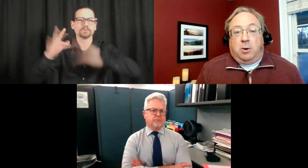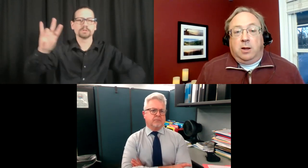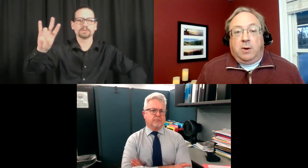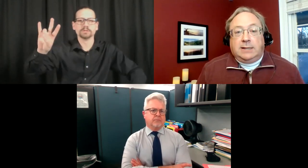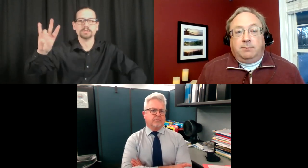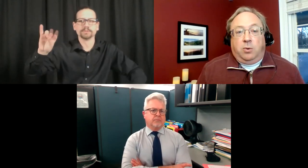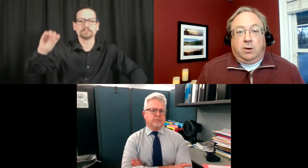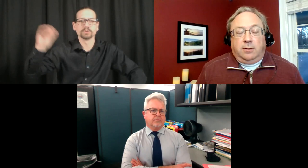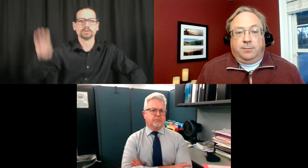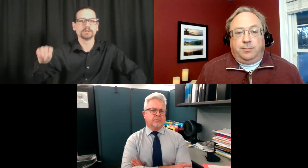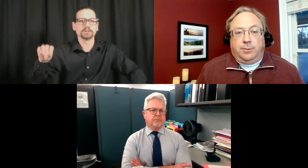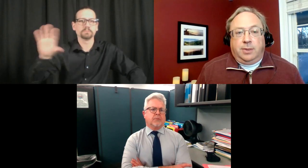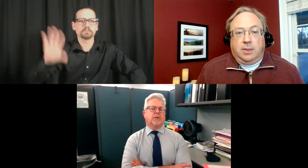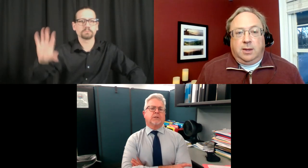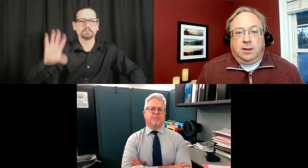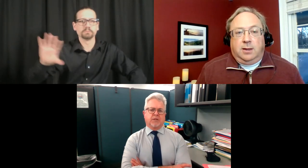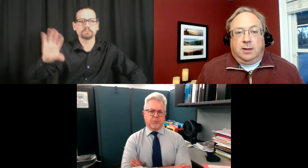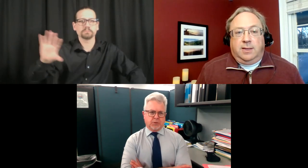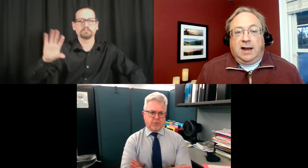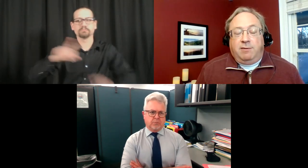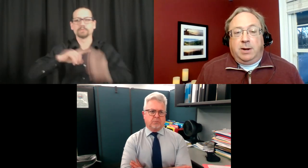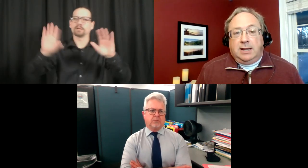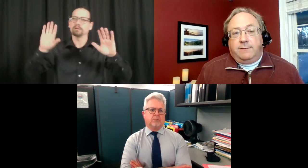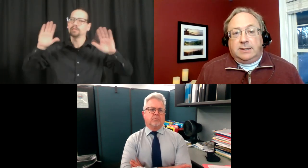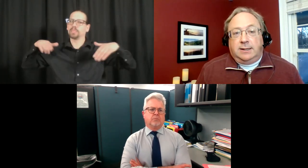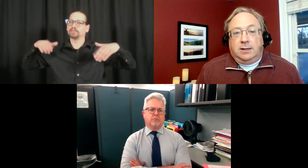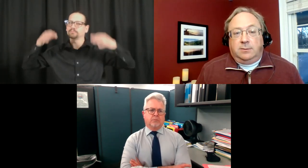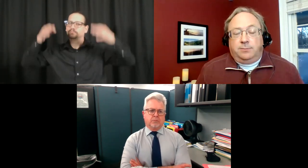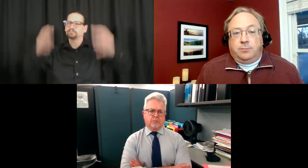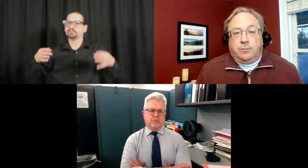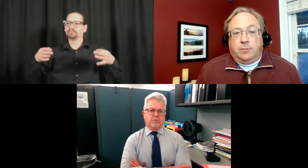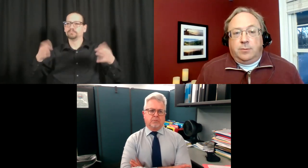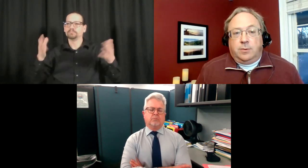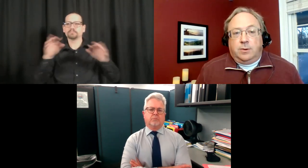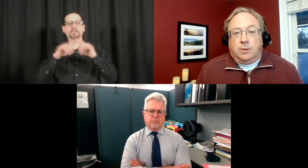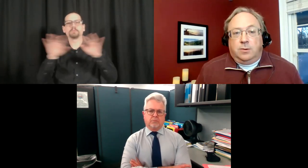This is partly why it's important that everybody get the vaccine.